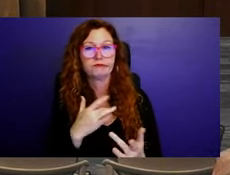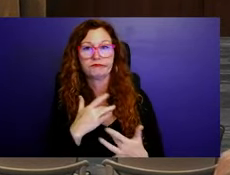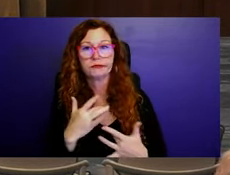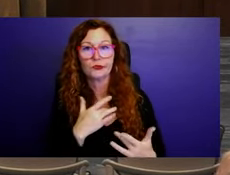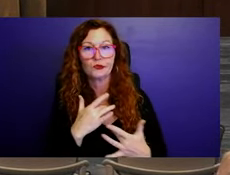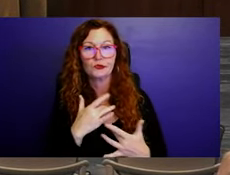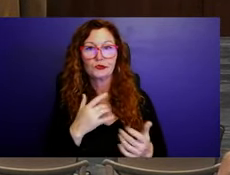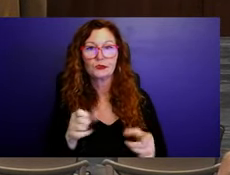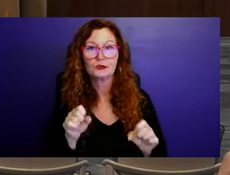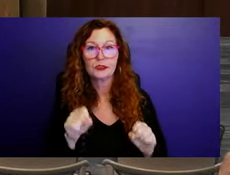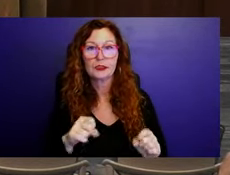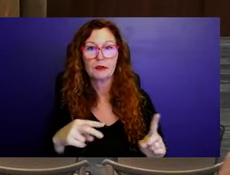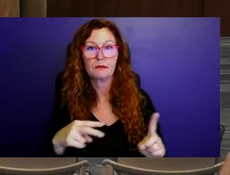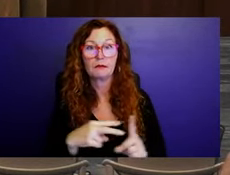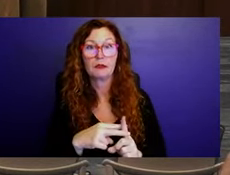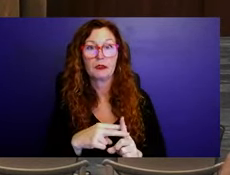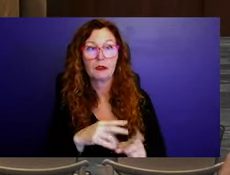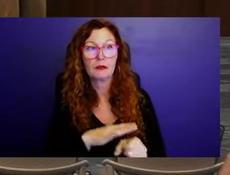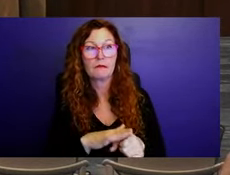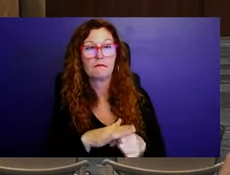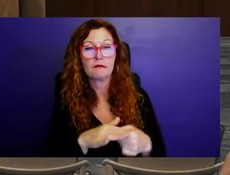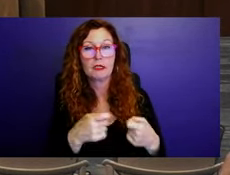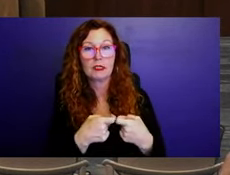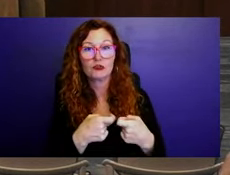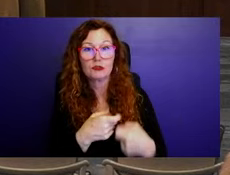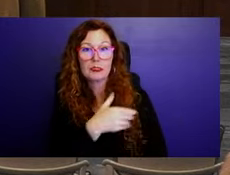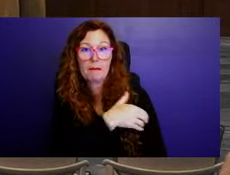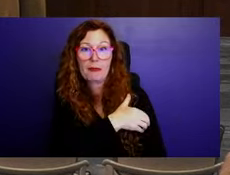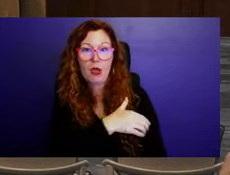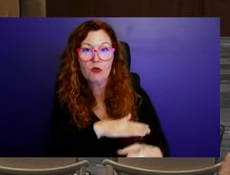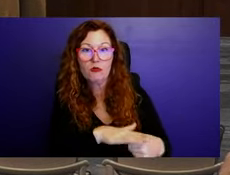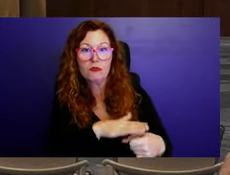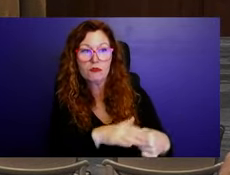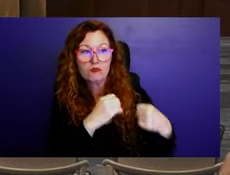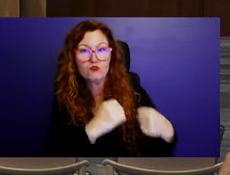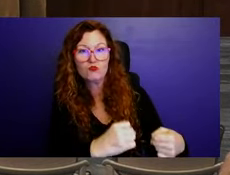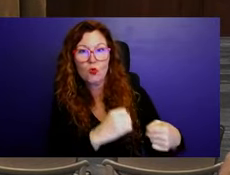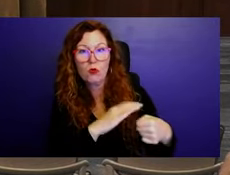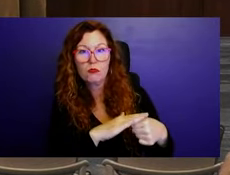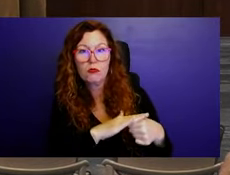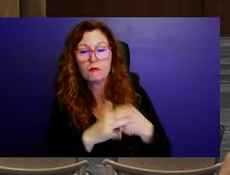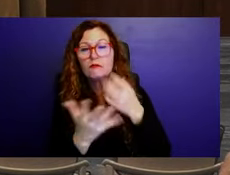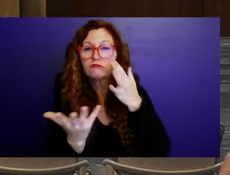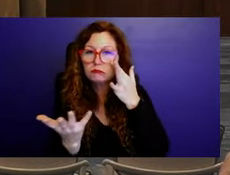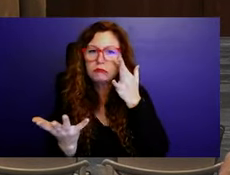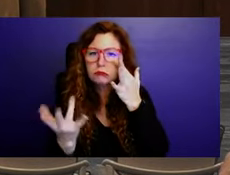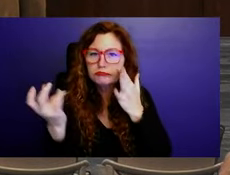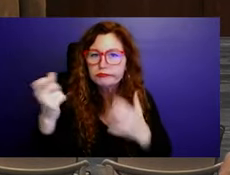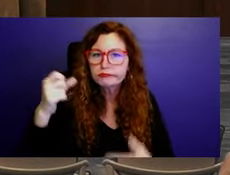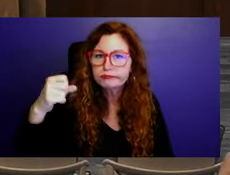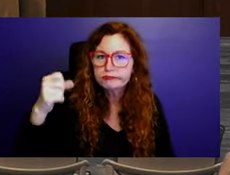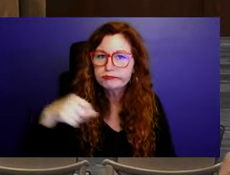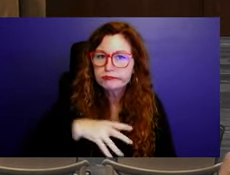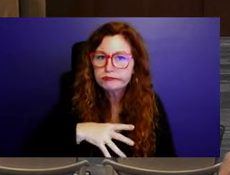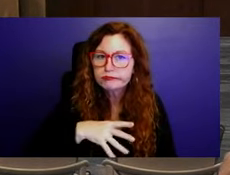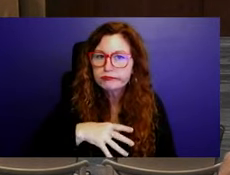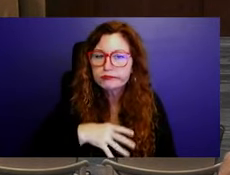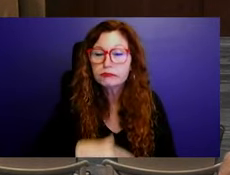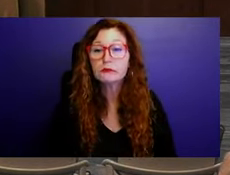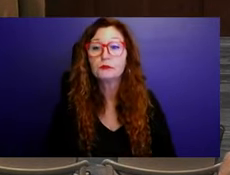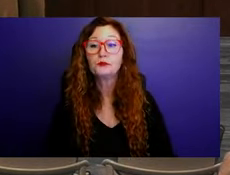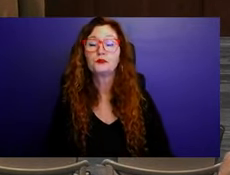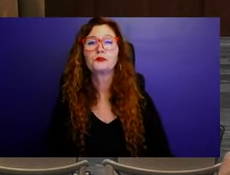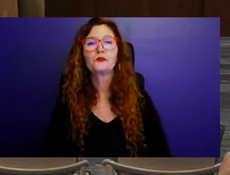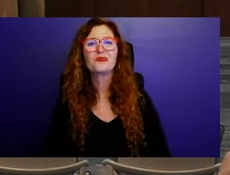vehicles. So, um, the, and then I just, I had, it was there, it says a new major